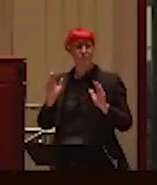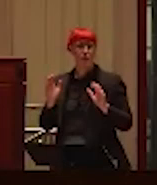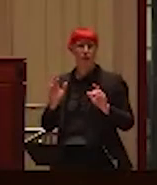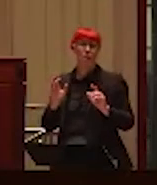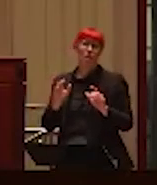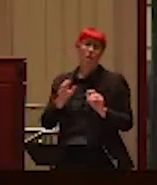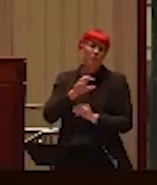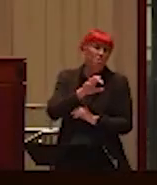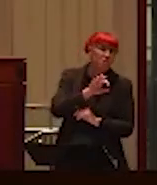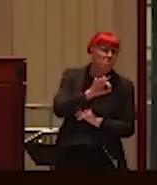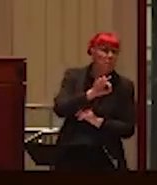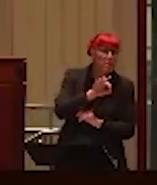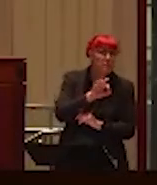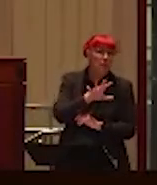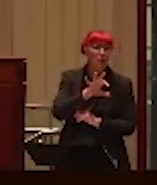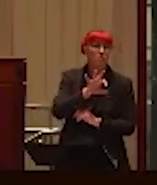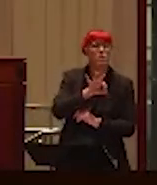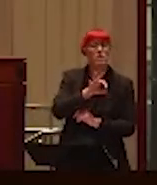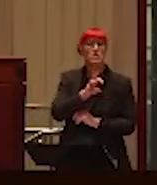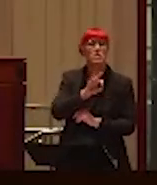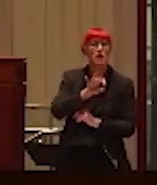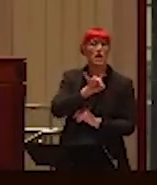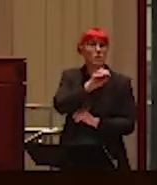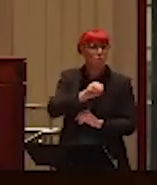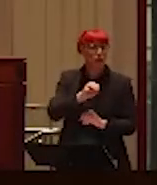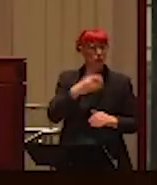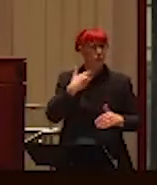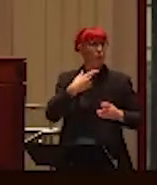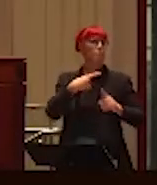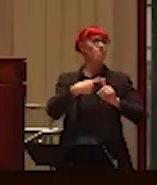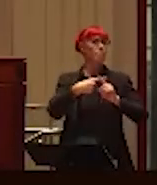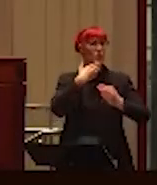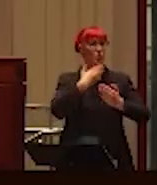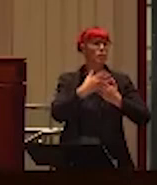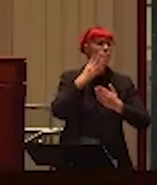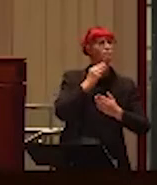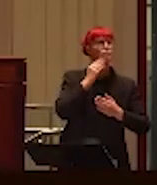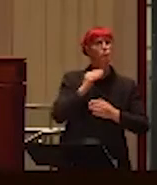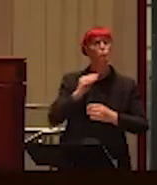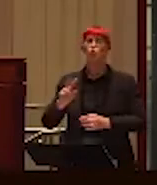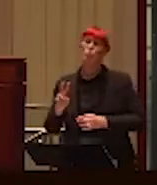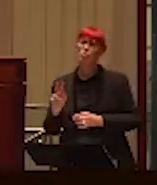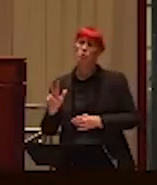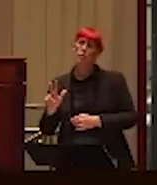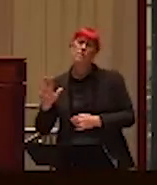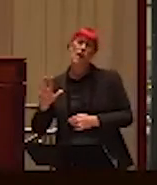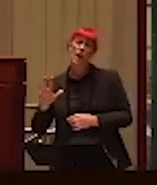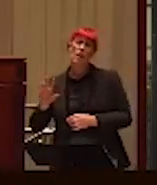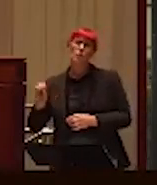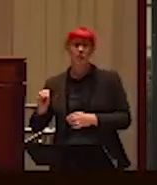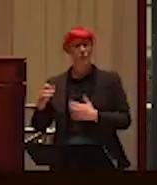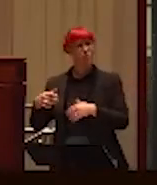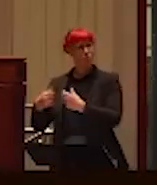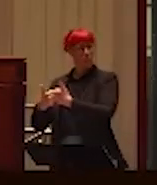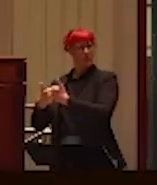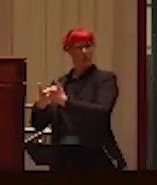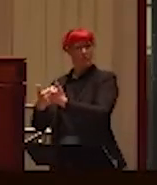96, 98% of my experience in the very beginning was good times. You know, two, three, 5% were, were definitely more difficult times.